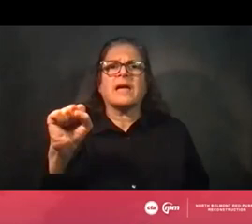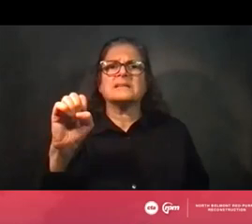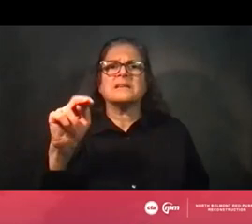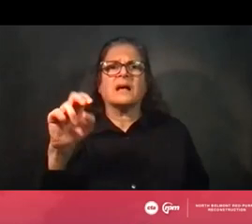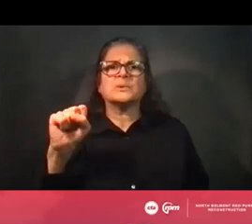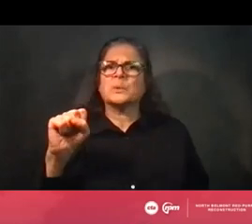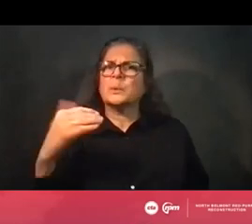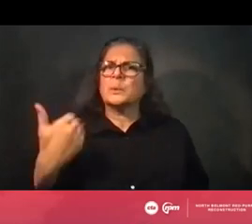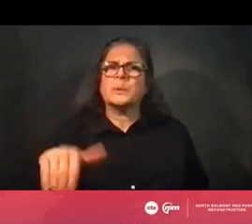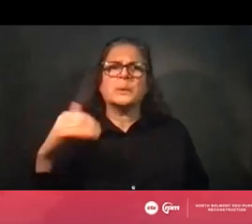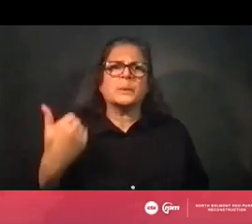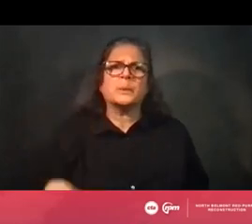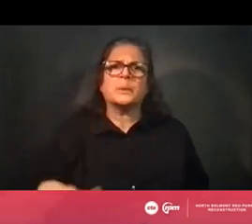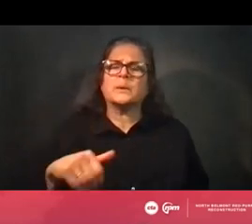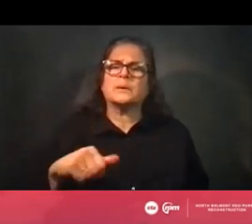Extraordinary.